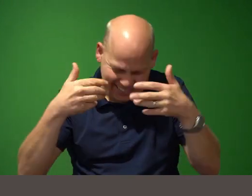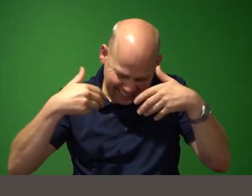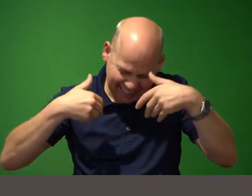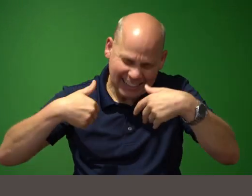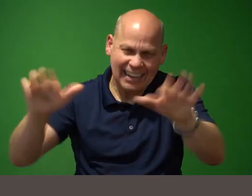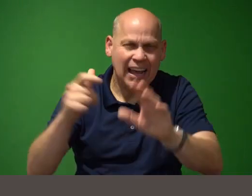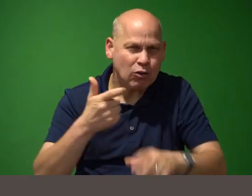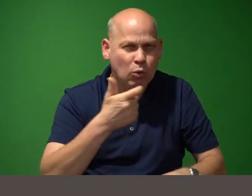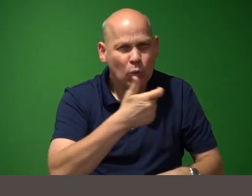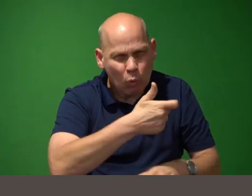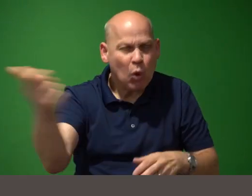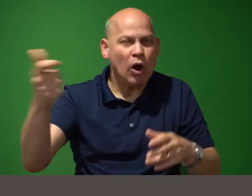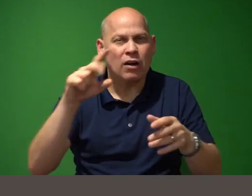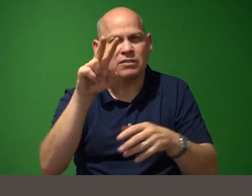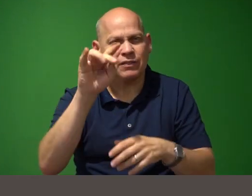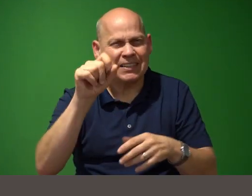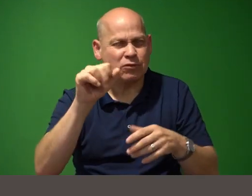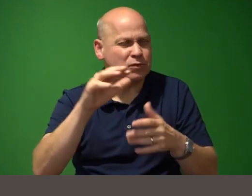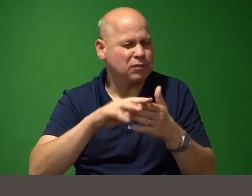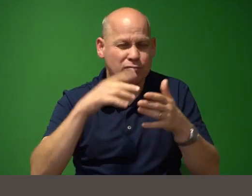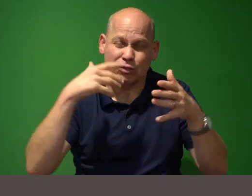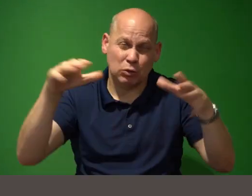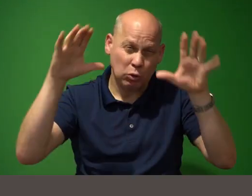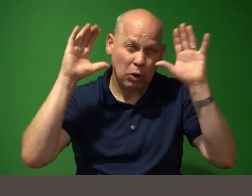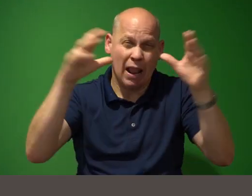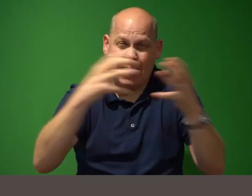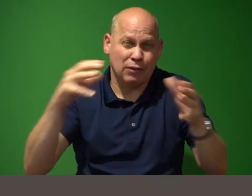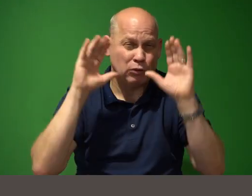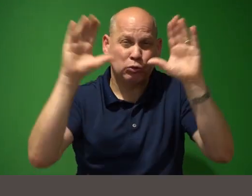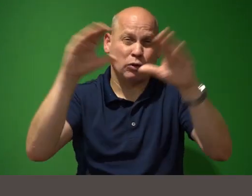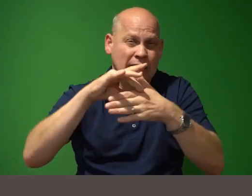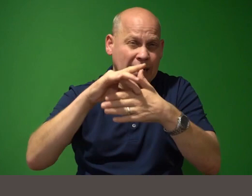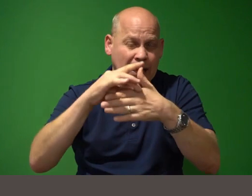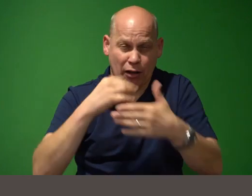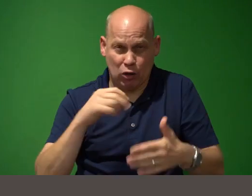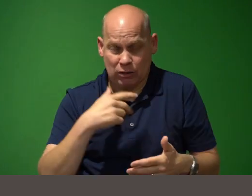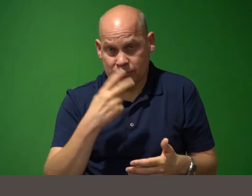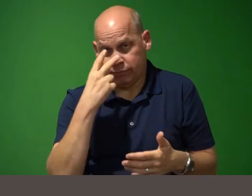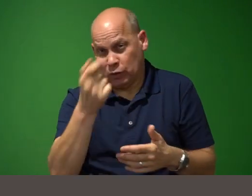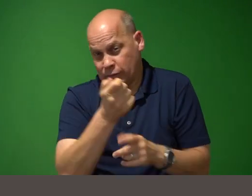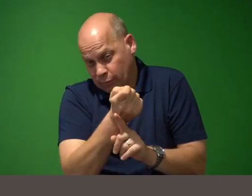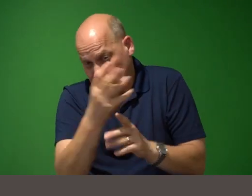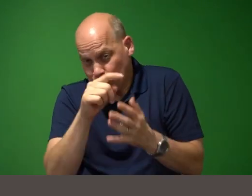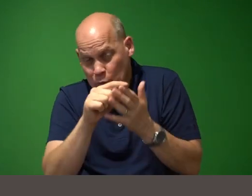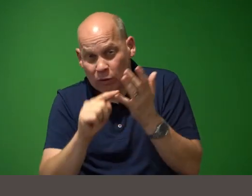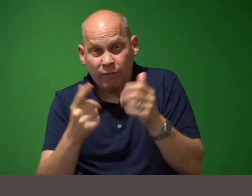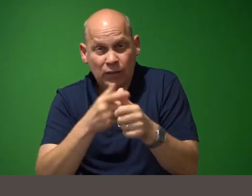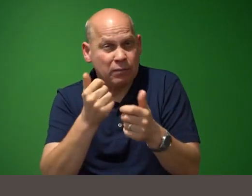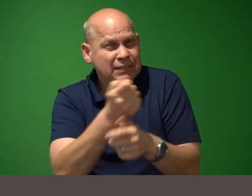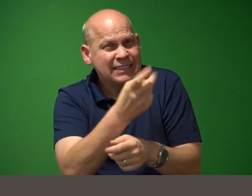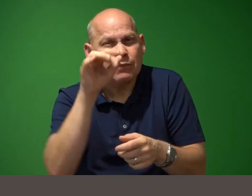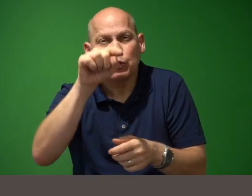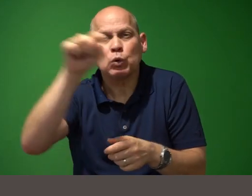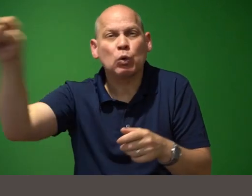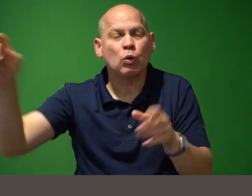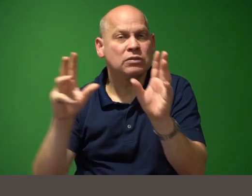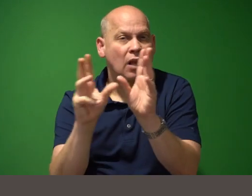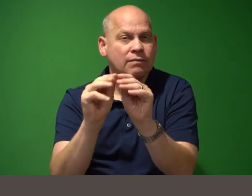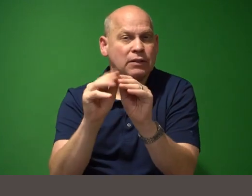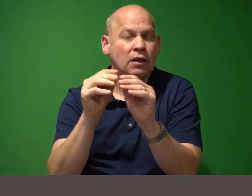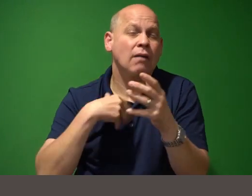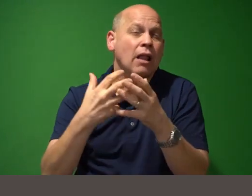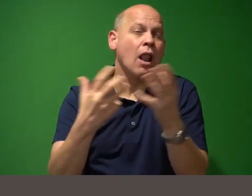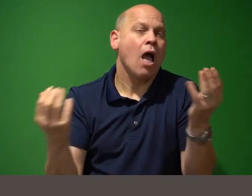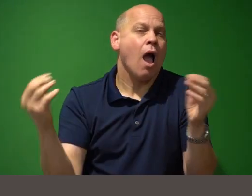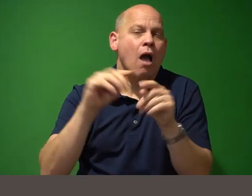awesome there's a lot of great content i've already seen a few from several of these conferences and i have quite a quite a lot more to watch so check